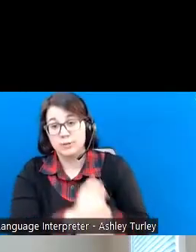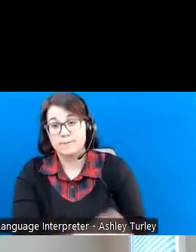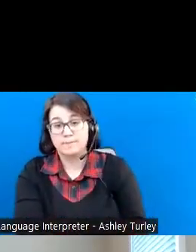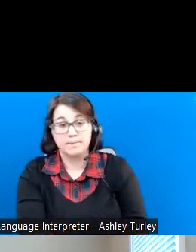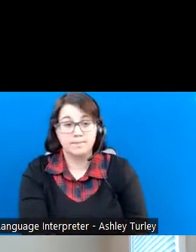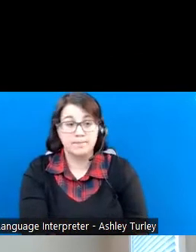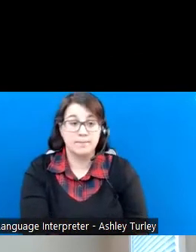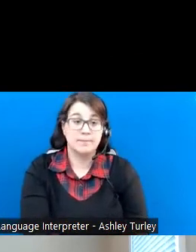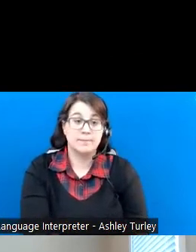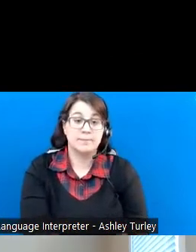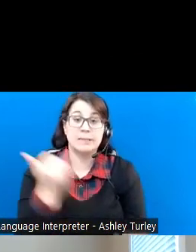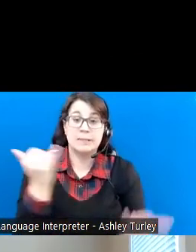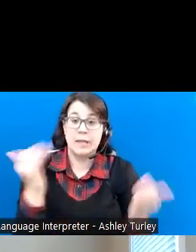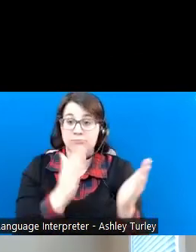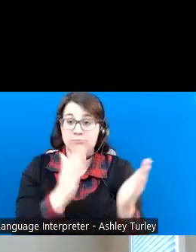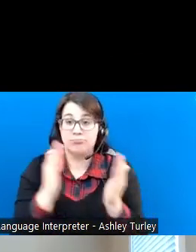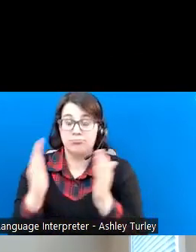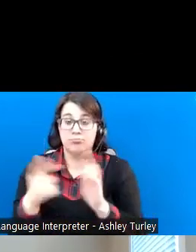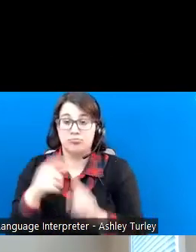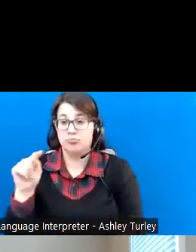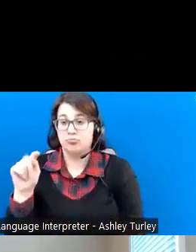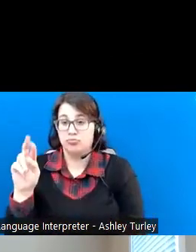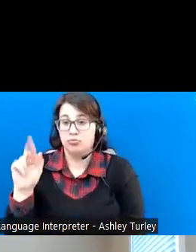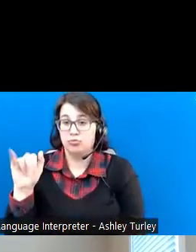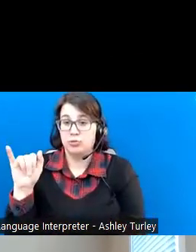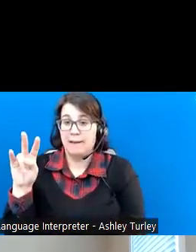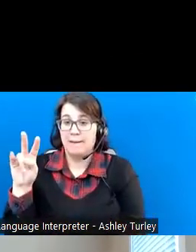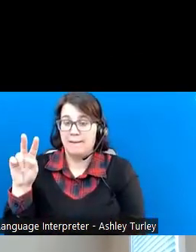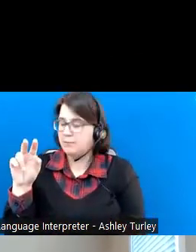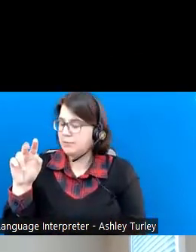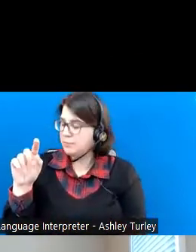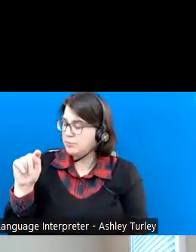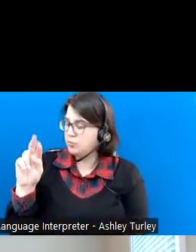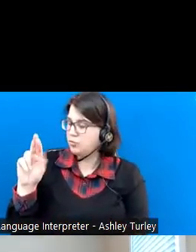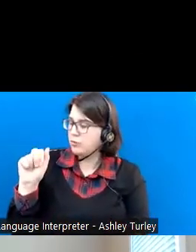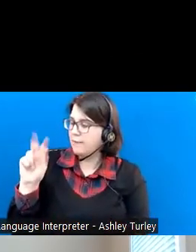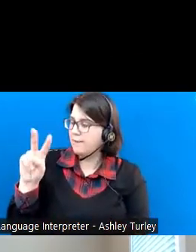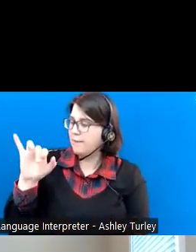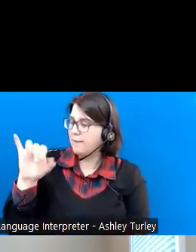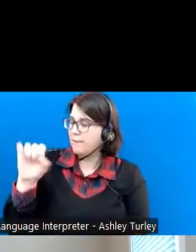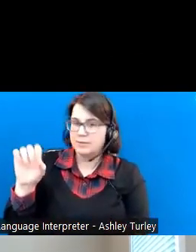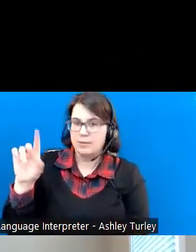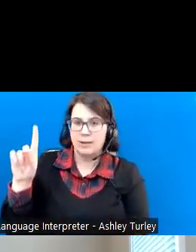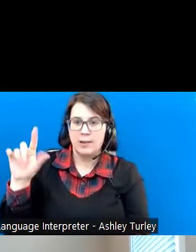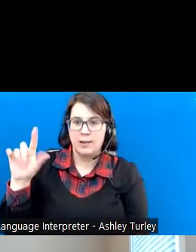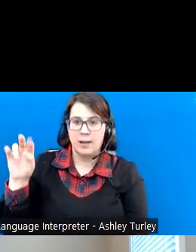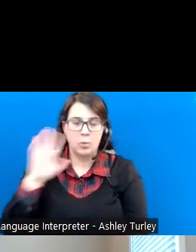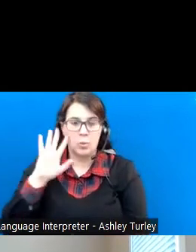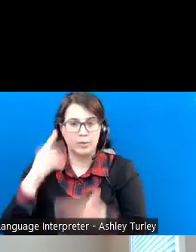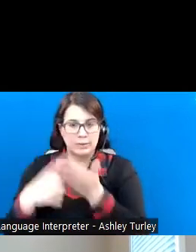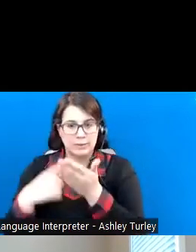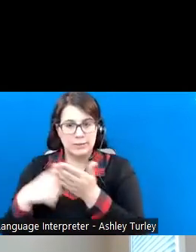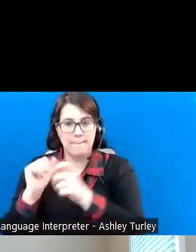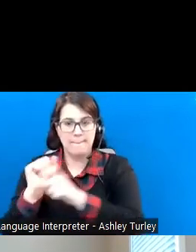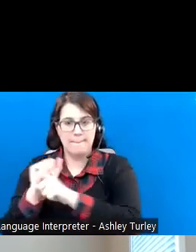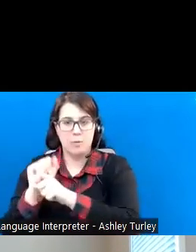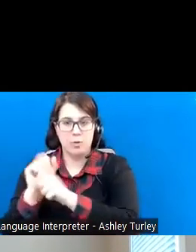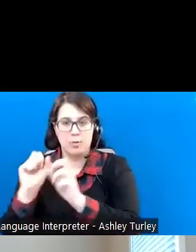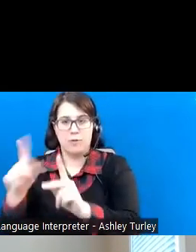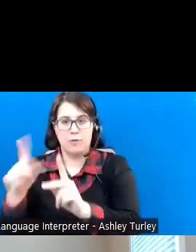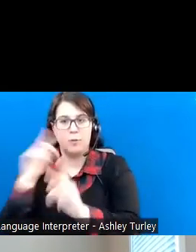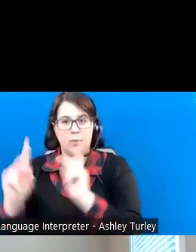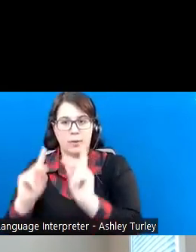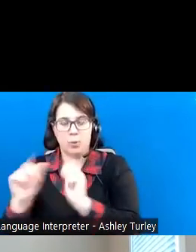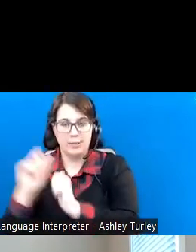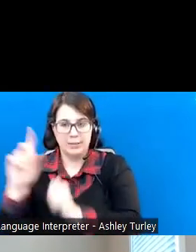So now we will move on to Travis Klein. He will discuss the employment opportunities for individuals with a